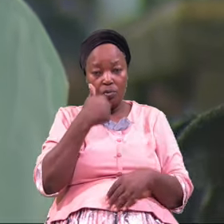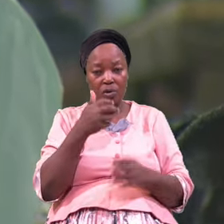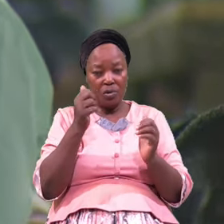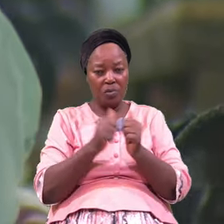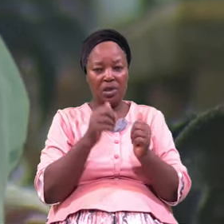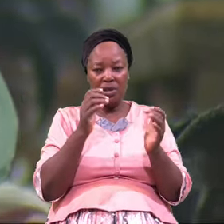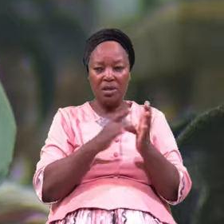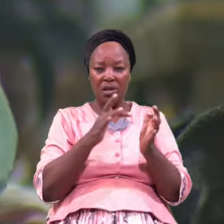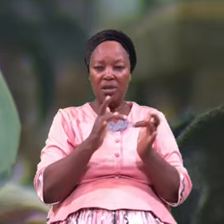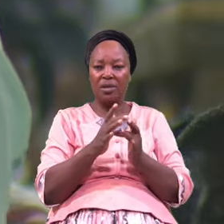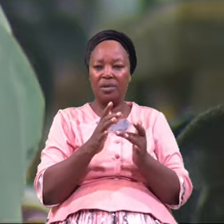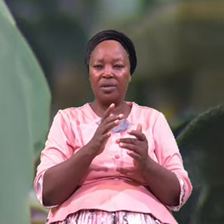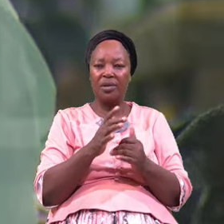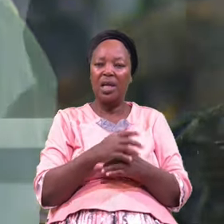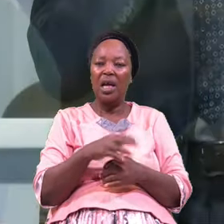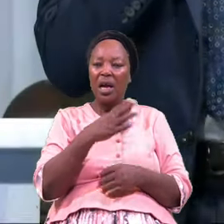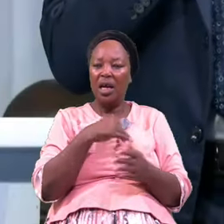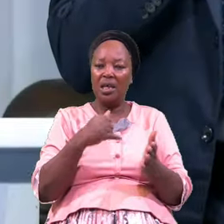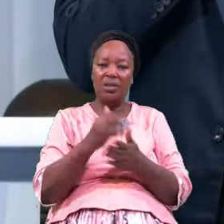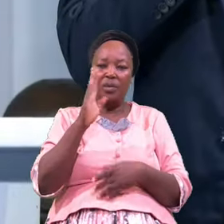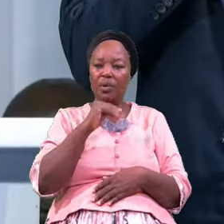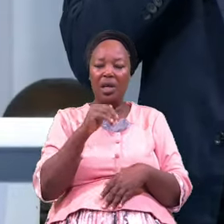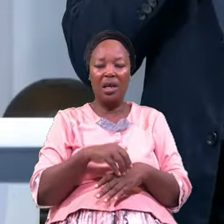And It Will Be At 3 PM